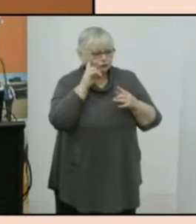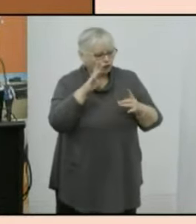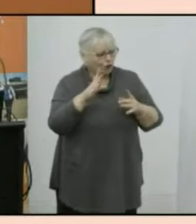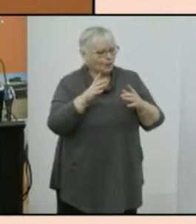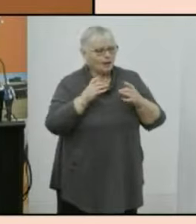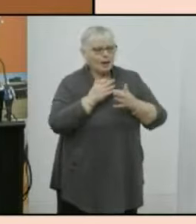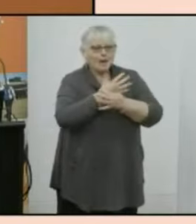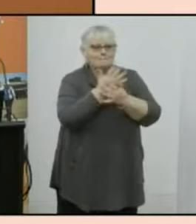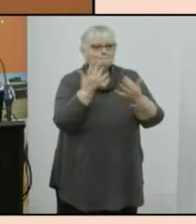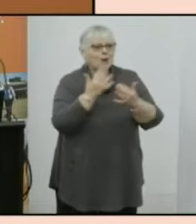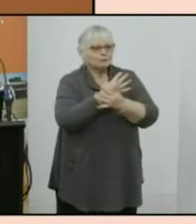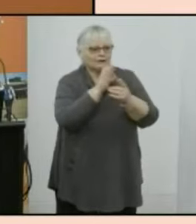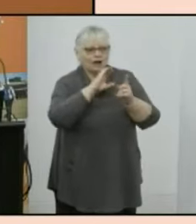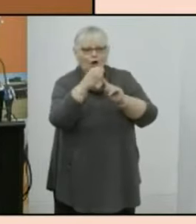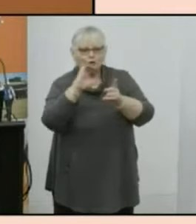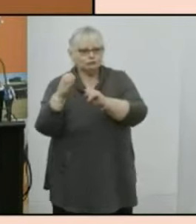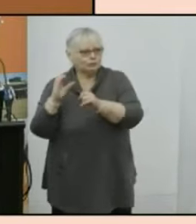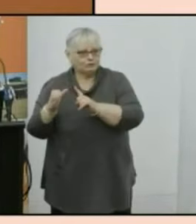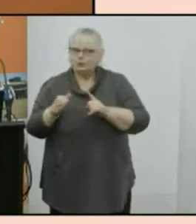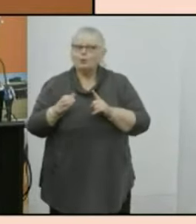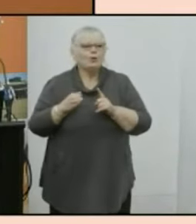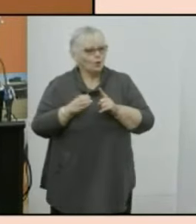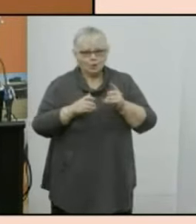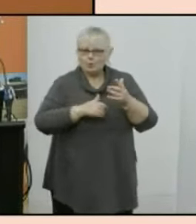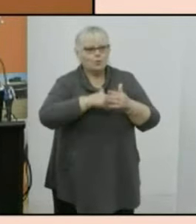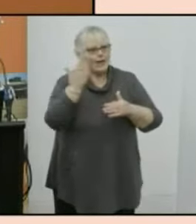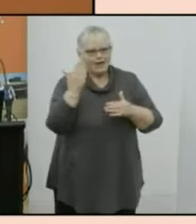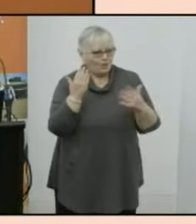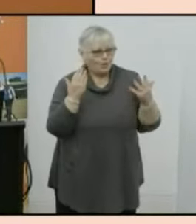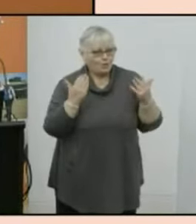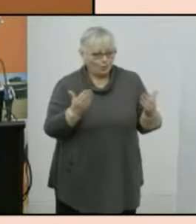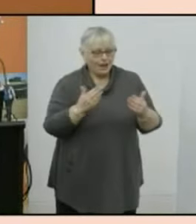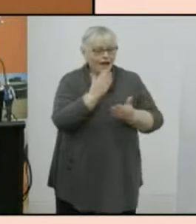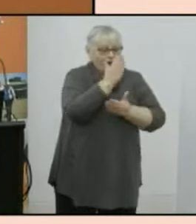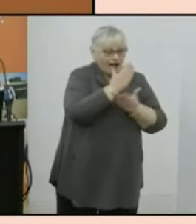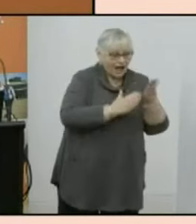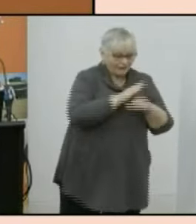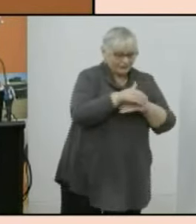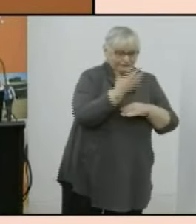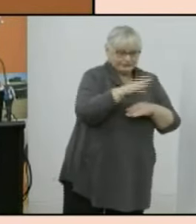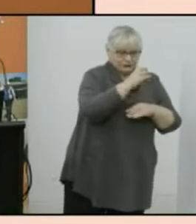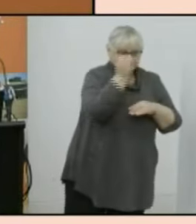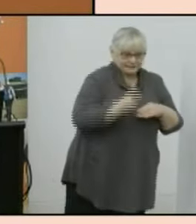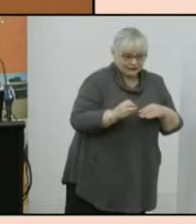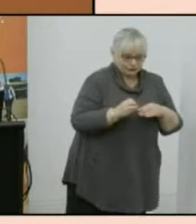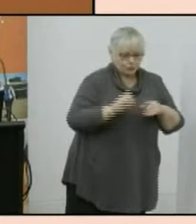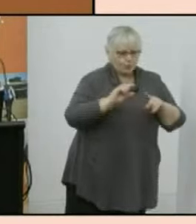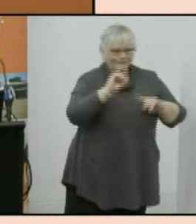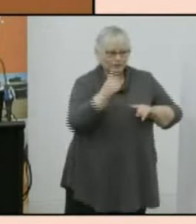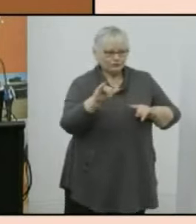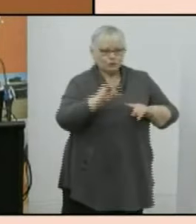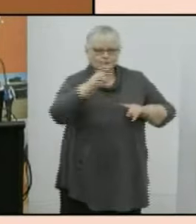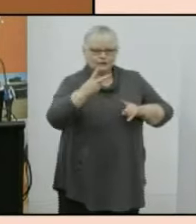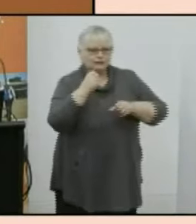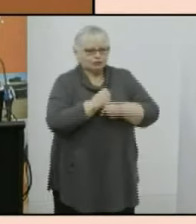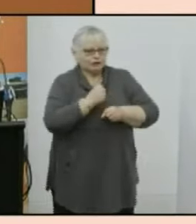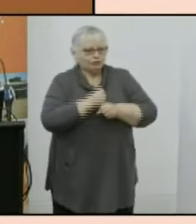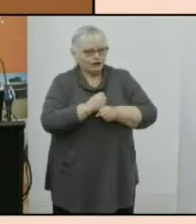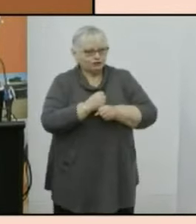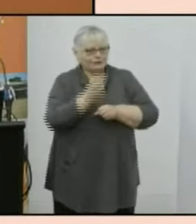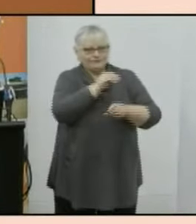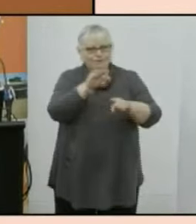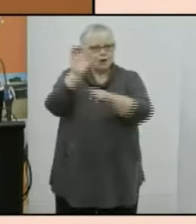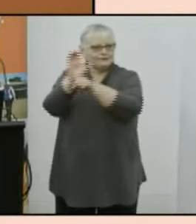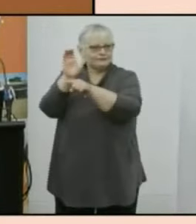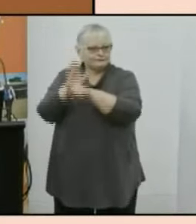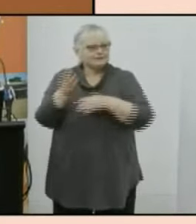australia had become in that census half the population were a first or a second generation migrant as